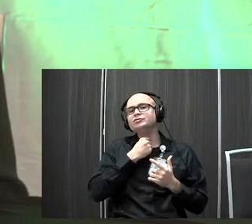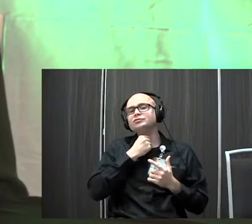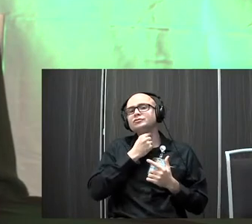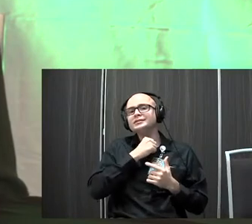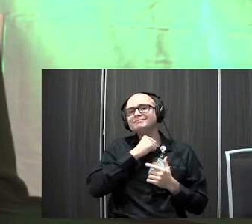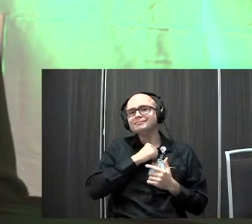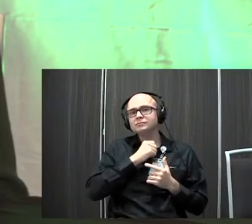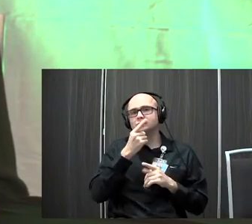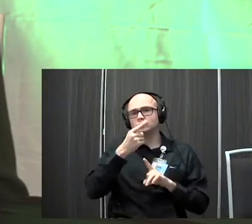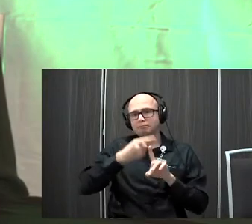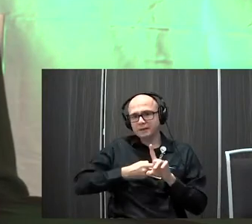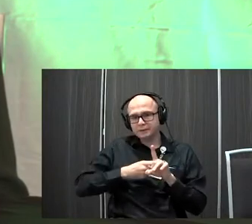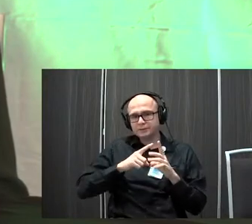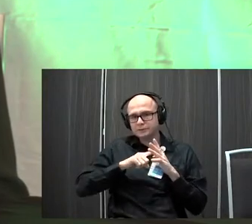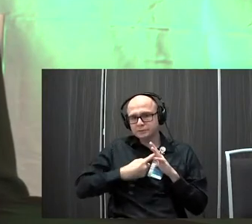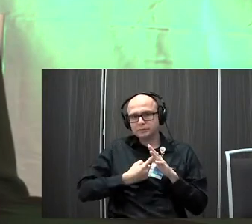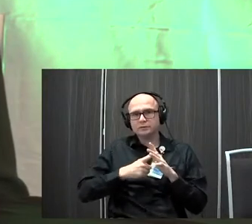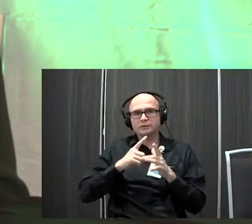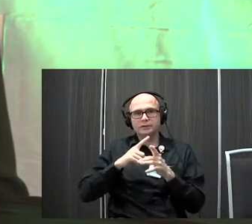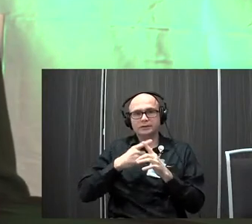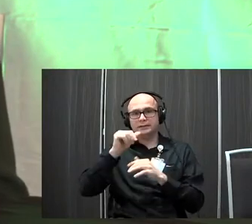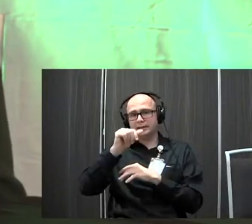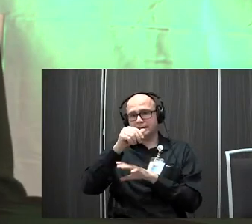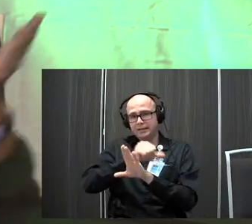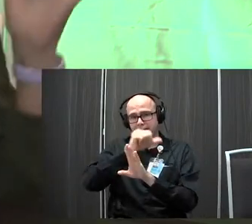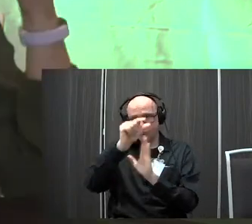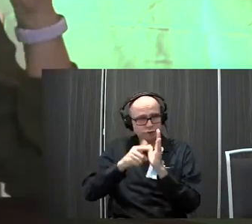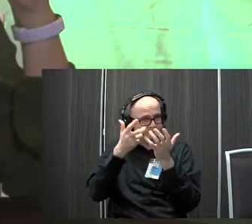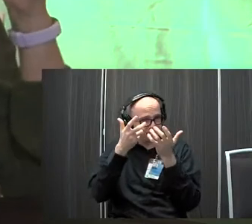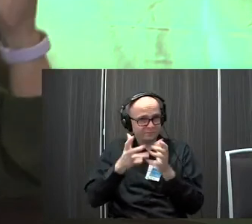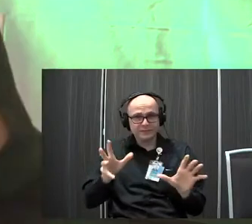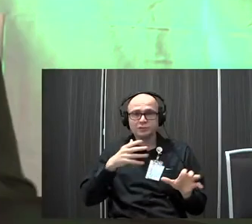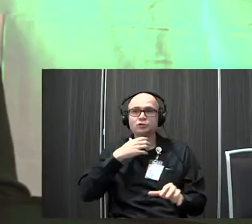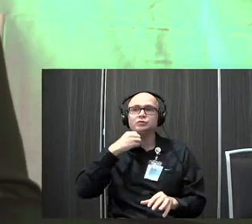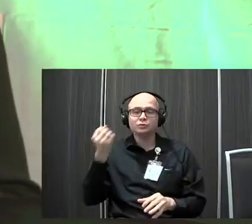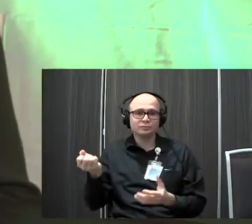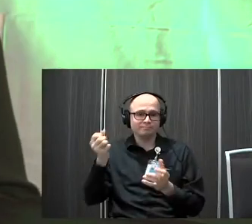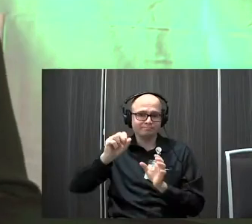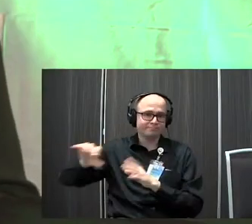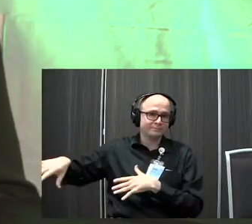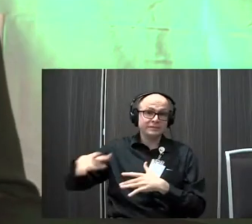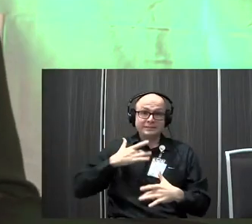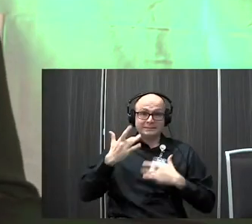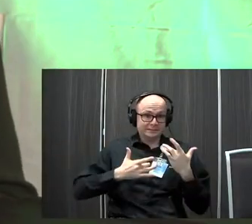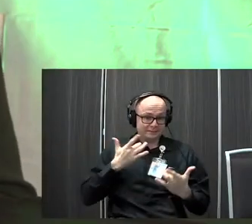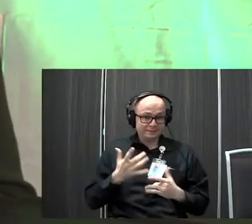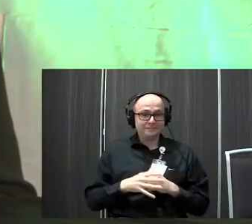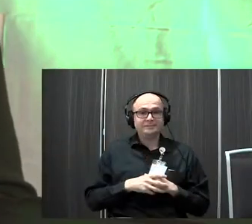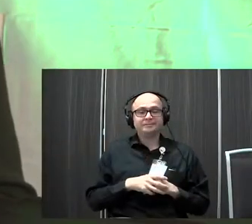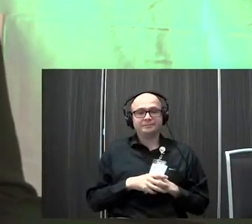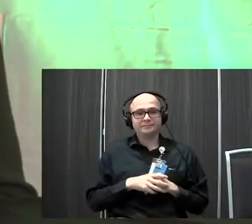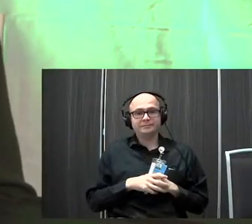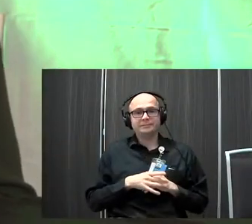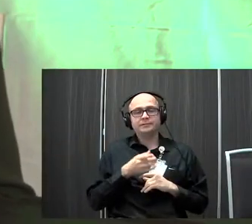from about a month old until April of this year when we got rid of that. So yeah, we're pretty excited about that. Um,